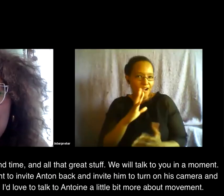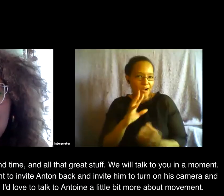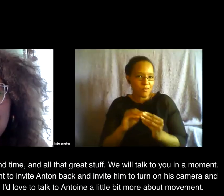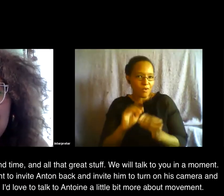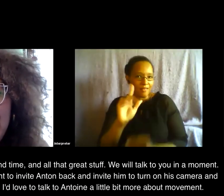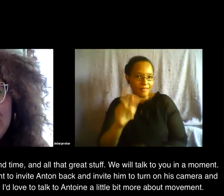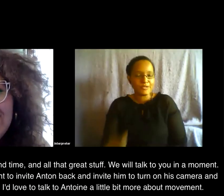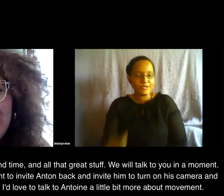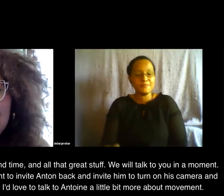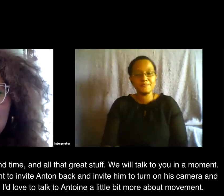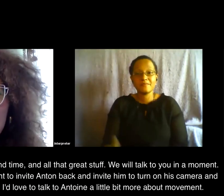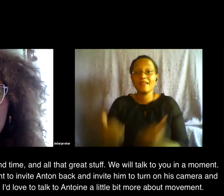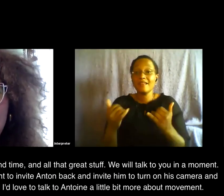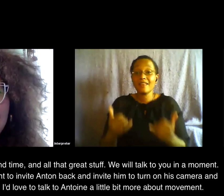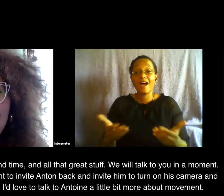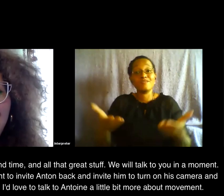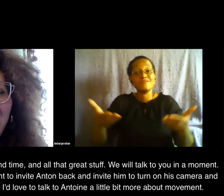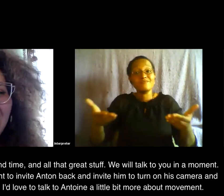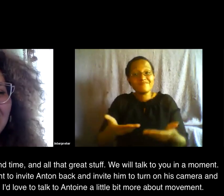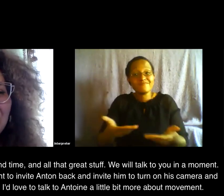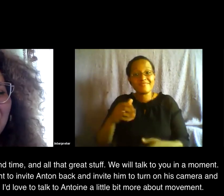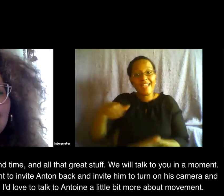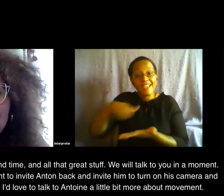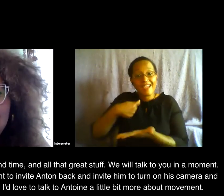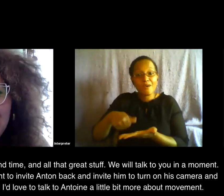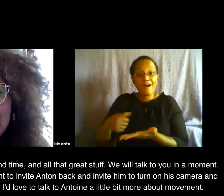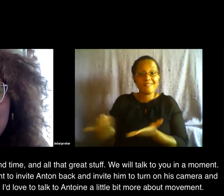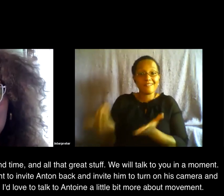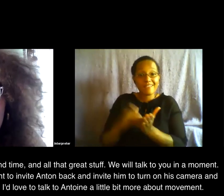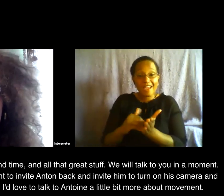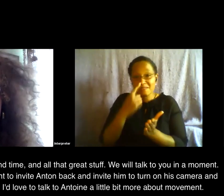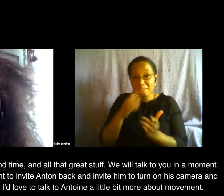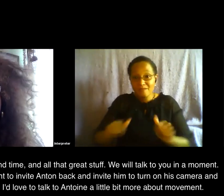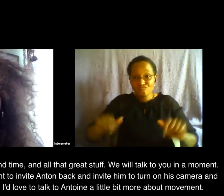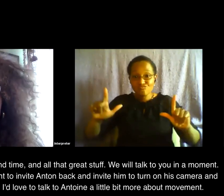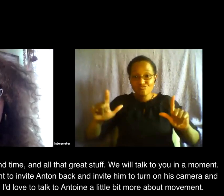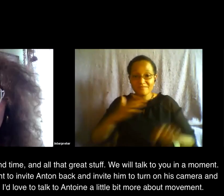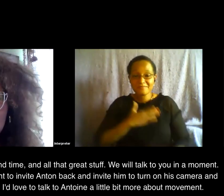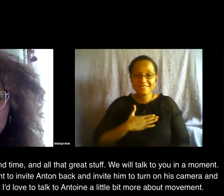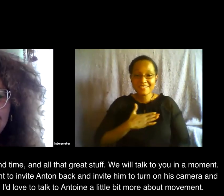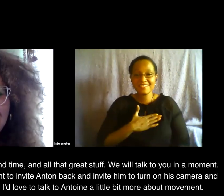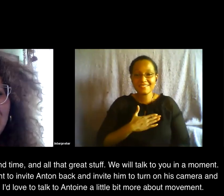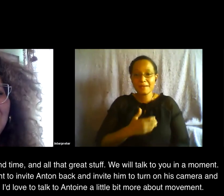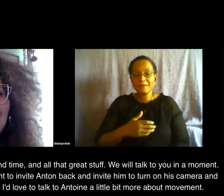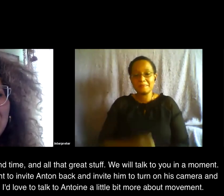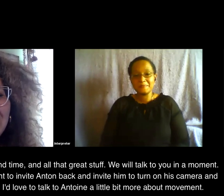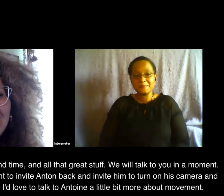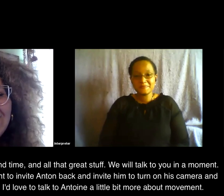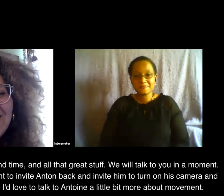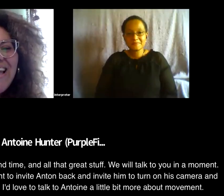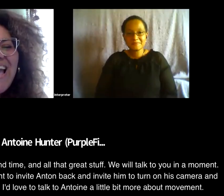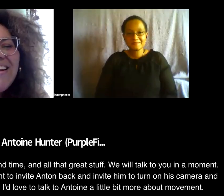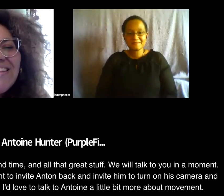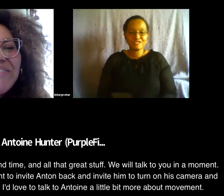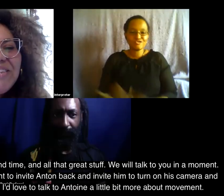i want to invite antoine back and invite him to turn on his camera and microphone and join us